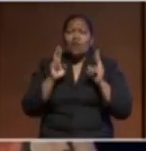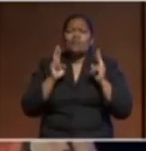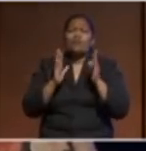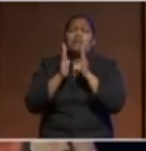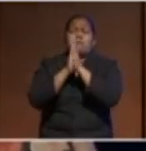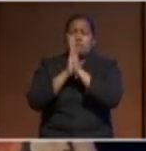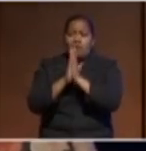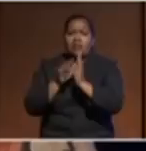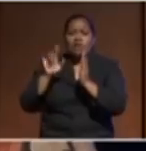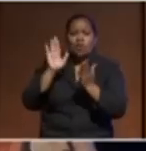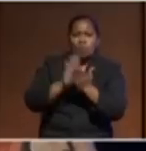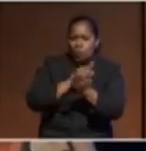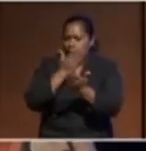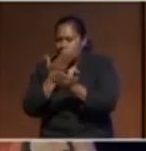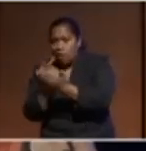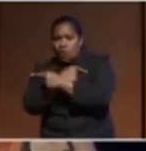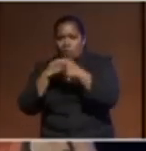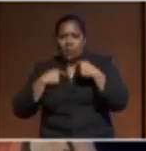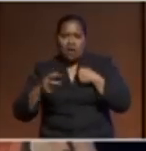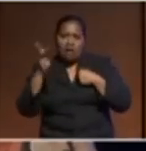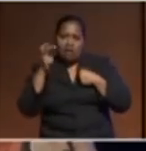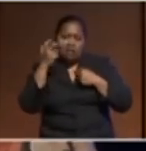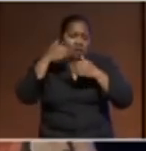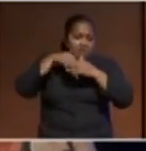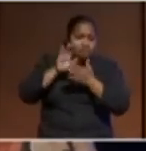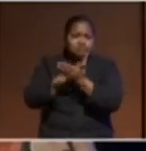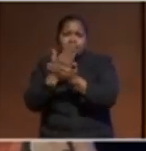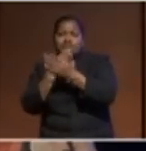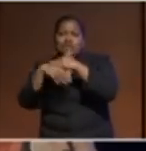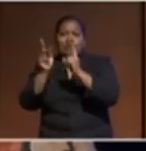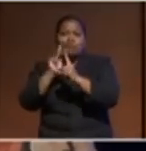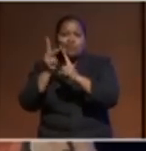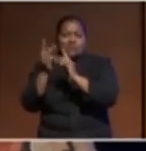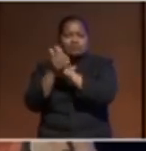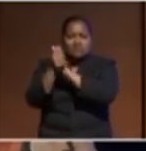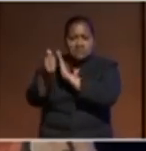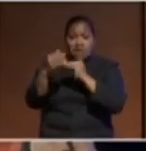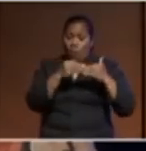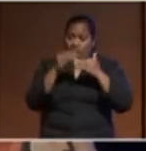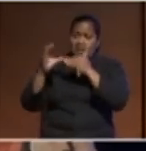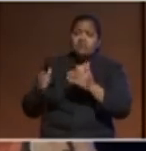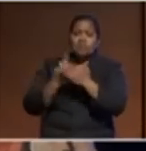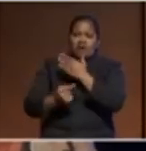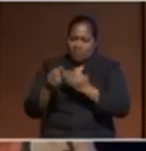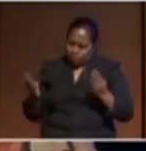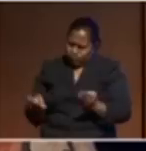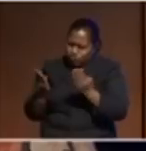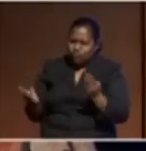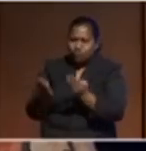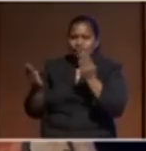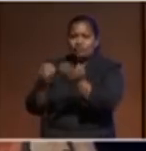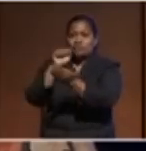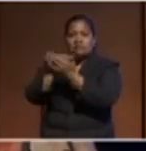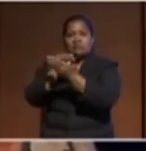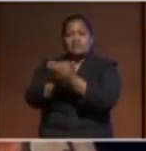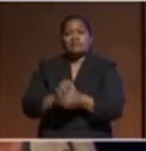translates as we have heard into the political sphere because our leaders are being nurtured there and maybe they will